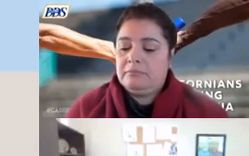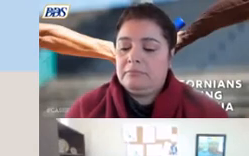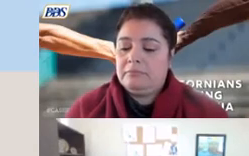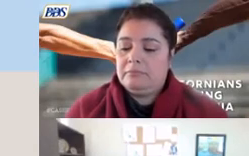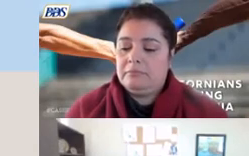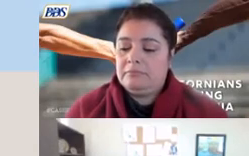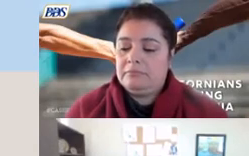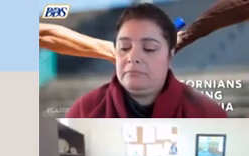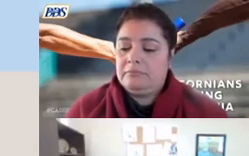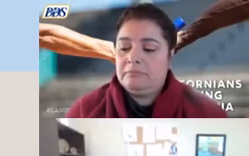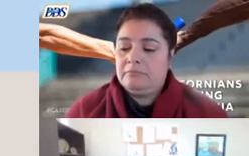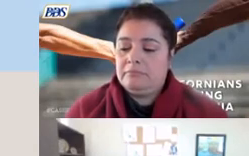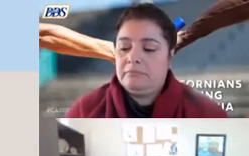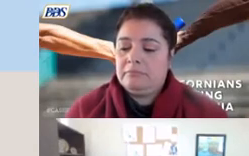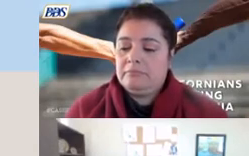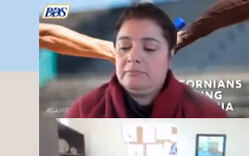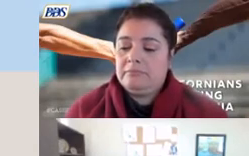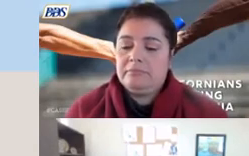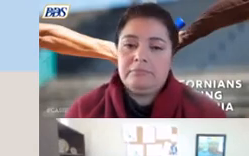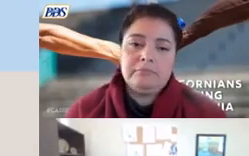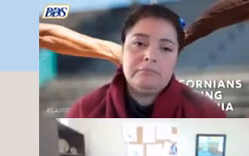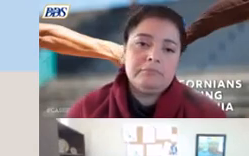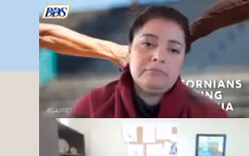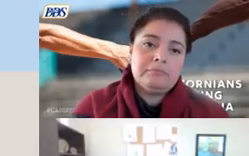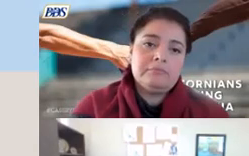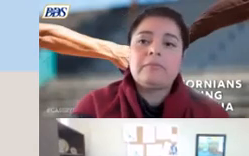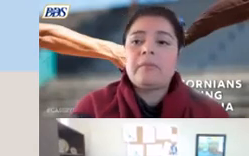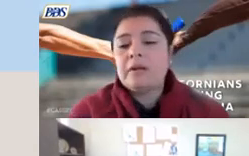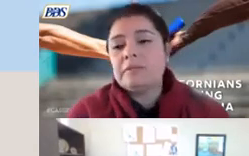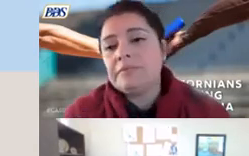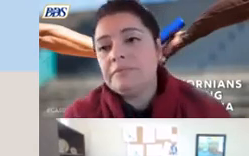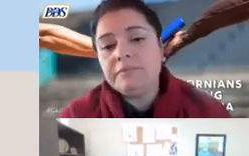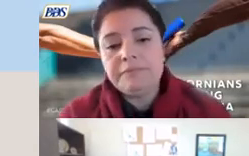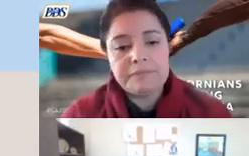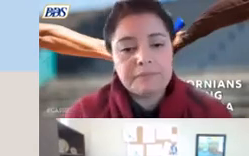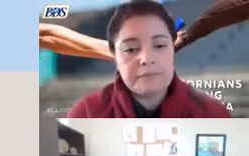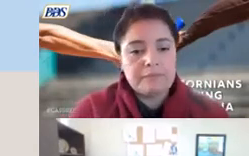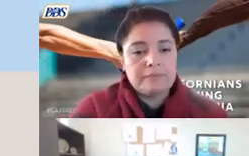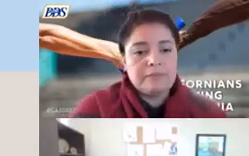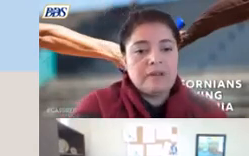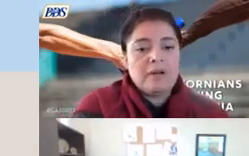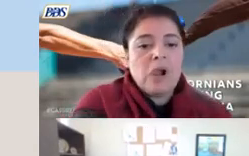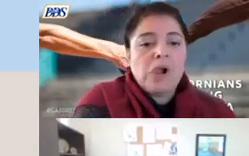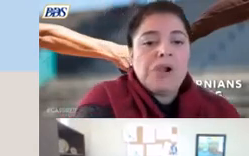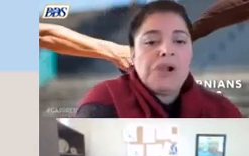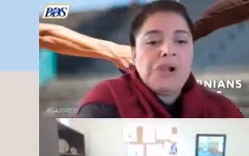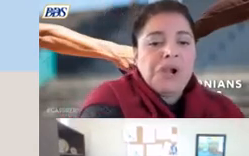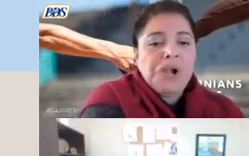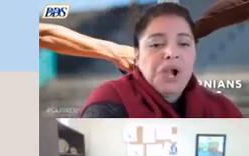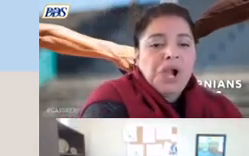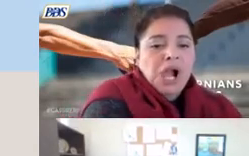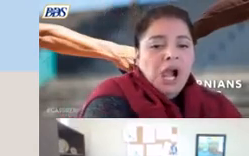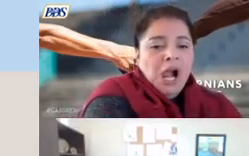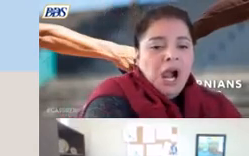hopes and dreams for their preferred future one of our primary goals that's included in every IPP